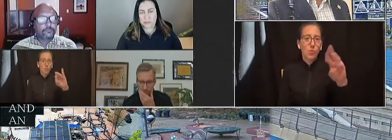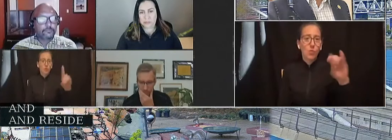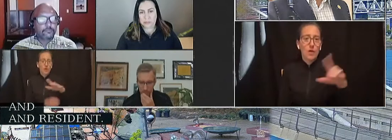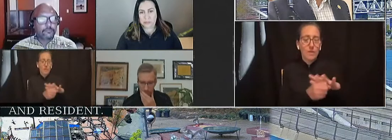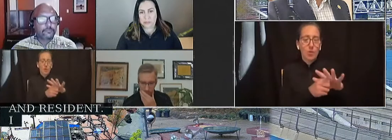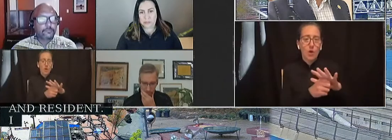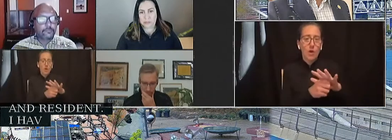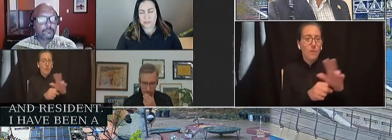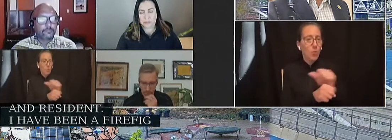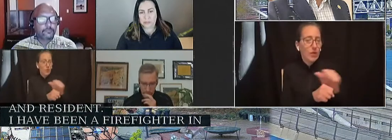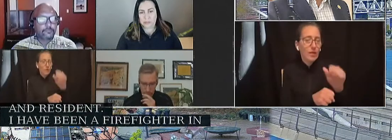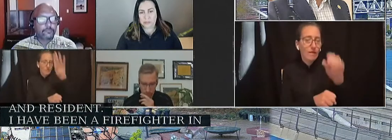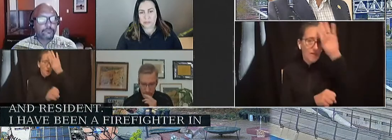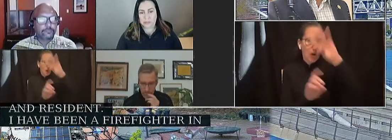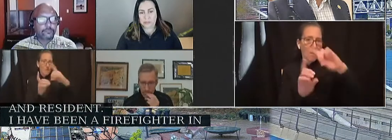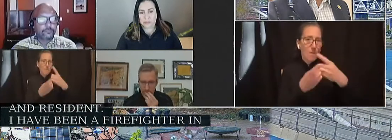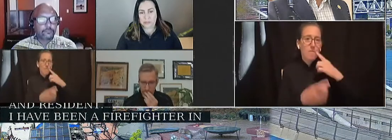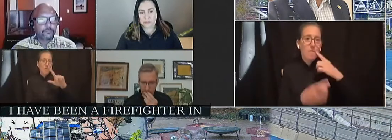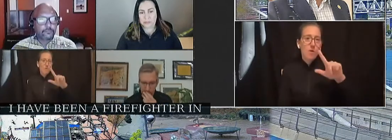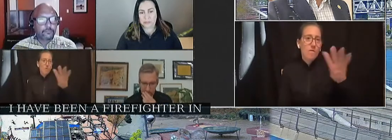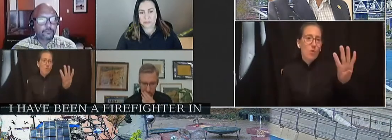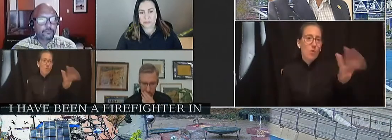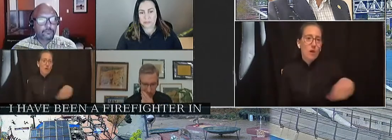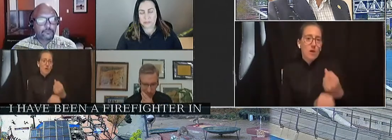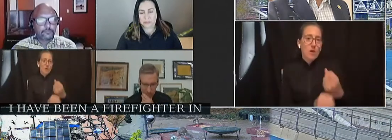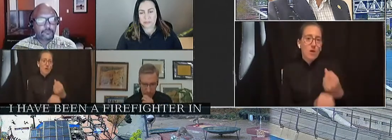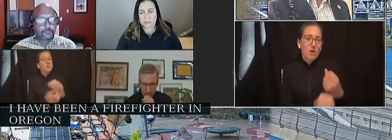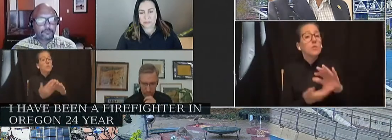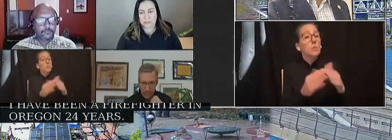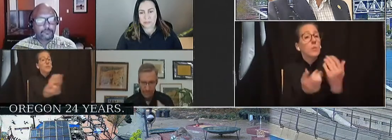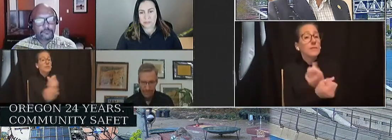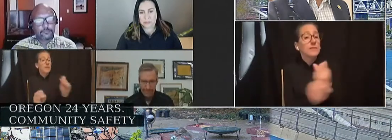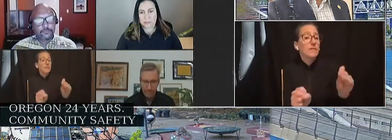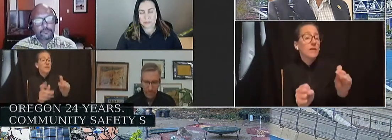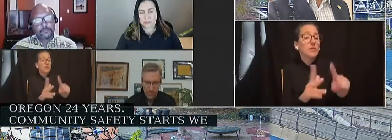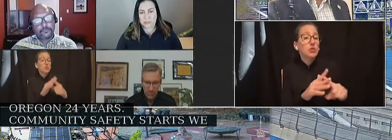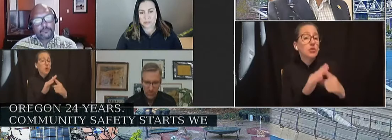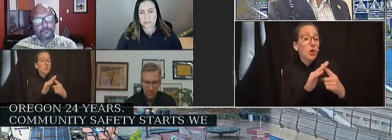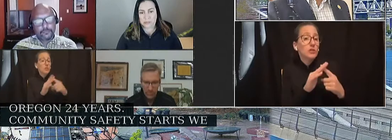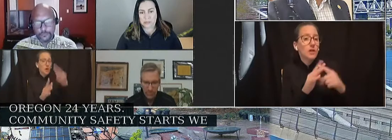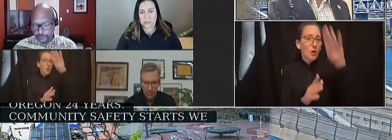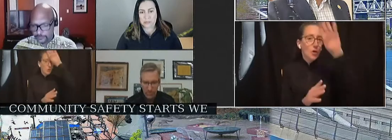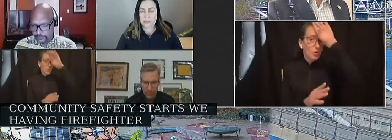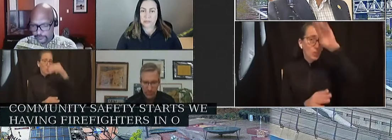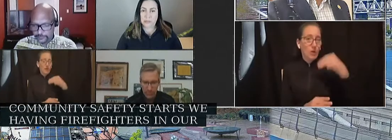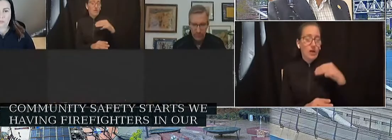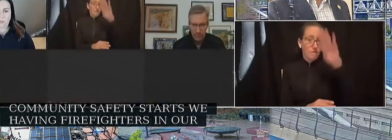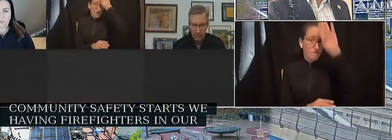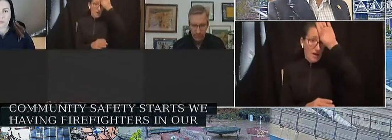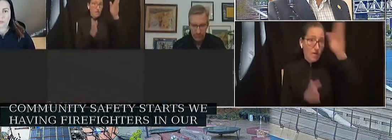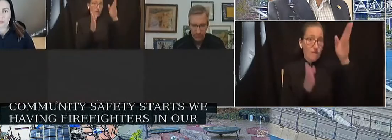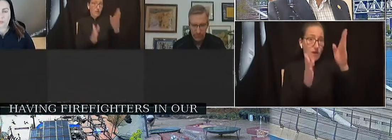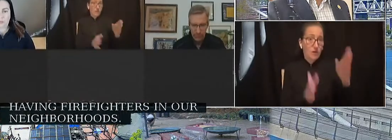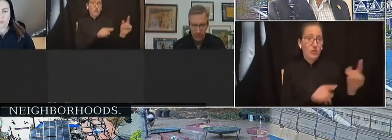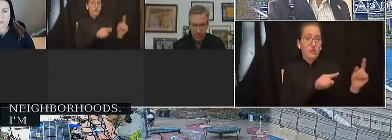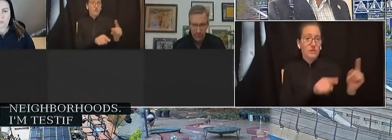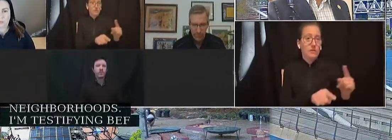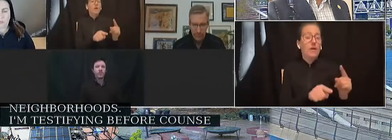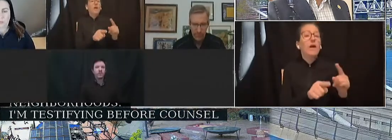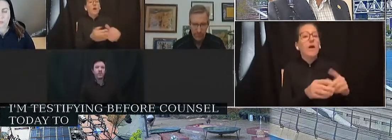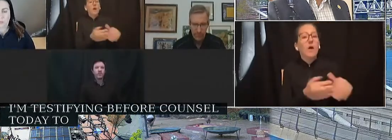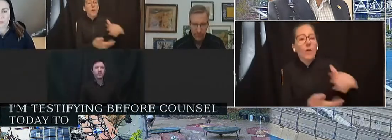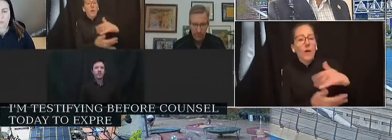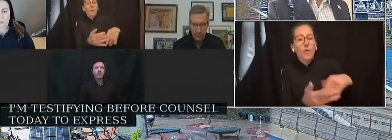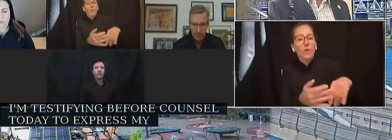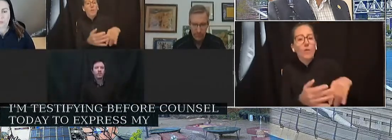Community safety starts with having firefighters in our neighborhoods. I'm testifying before council today to express my strong opposition